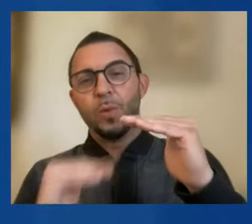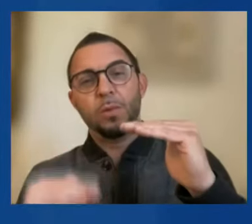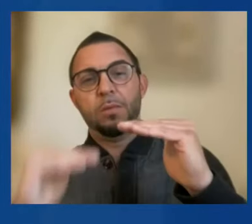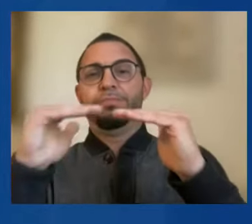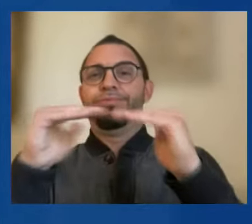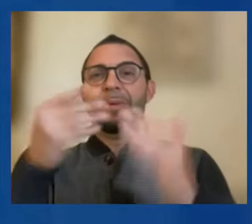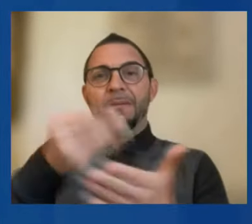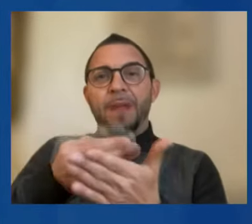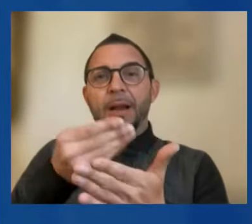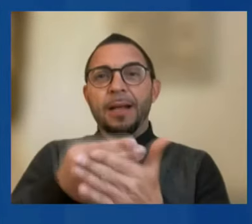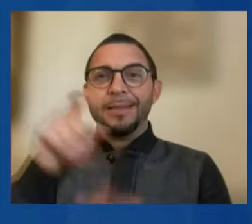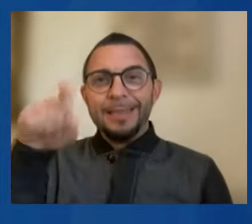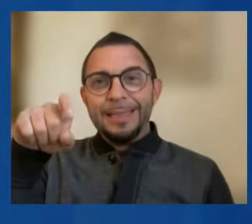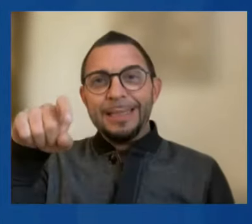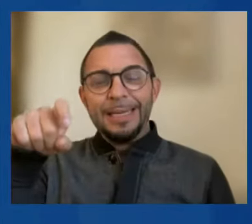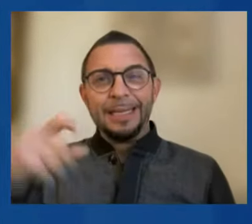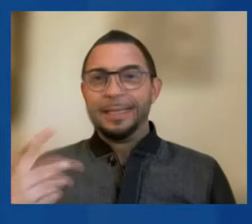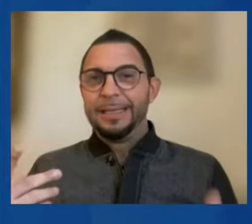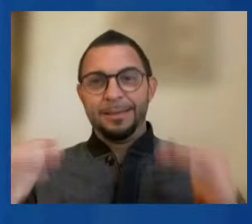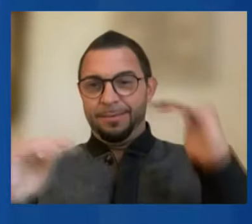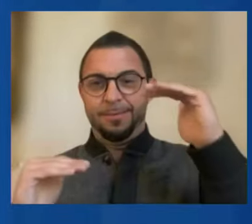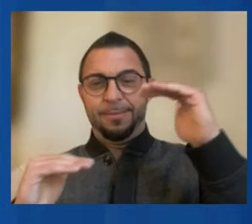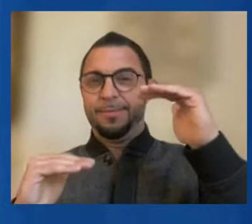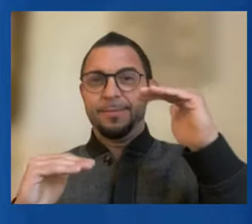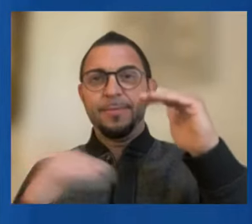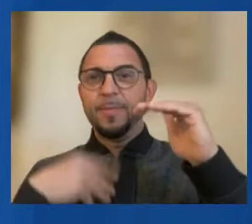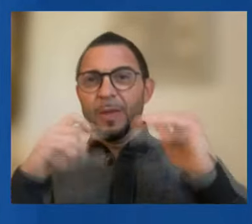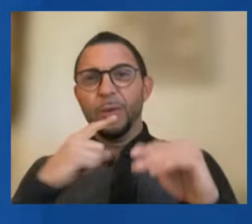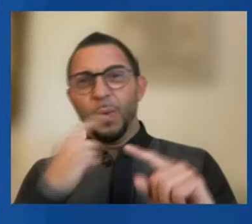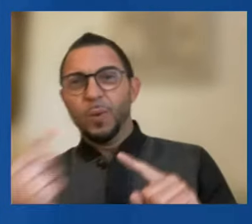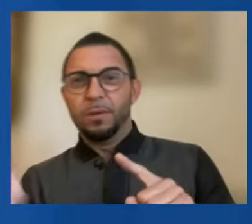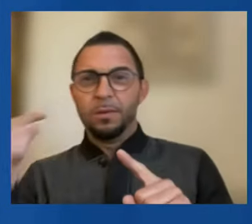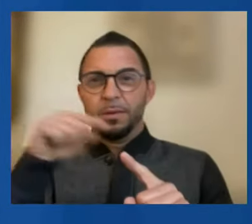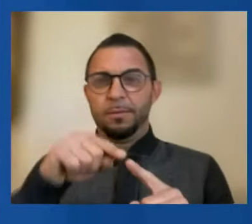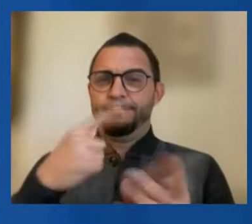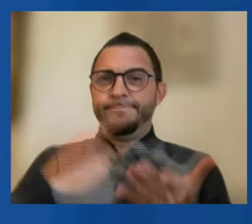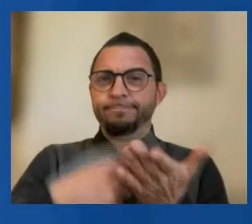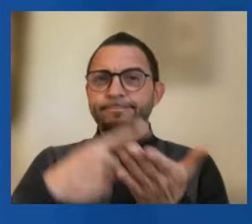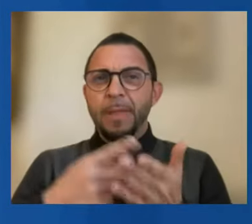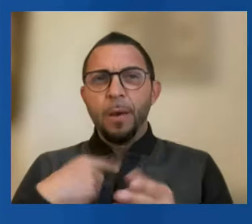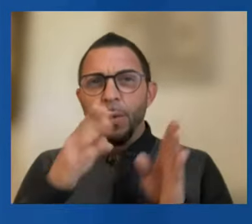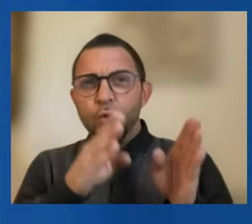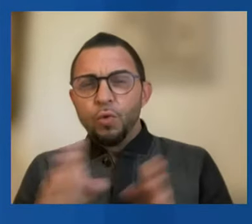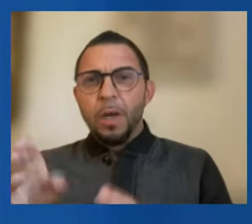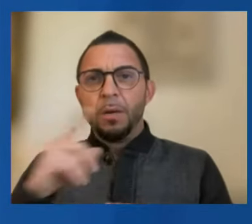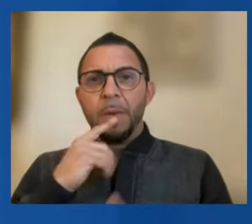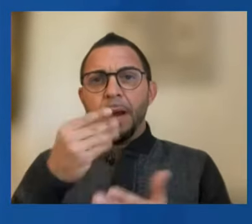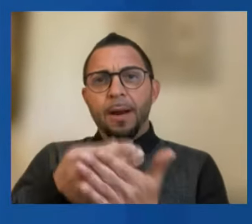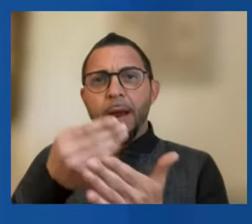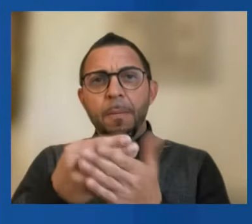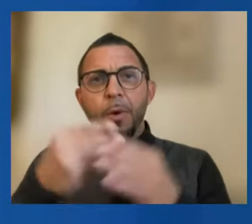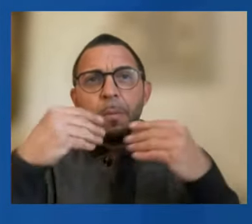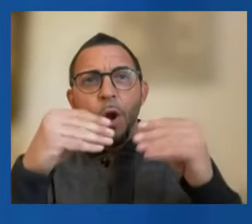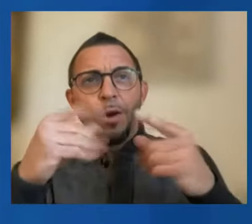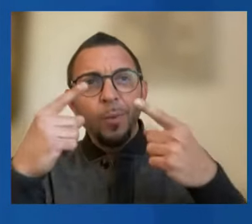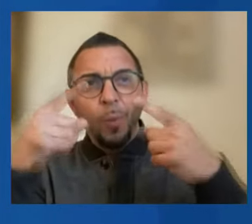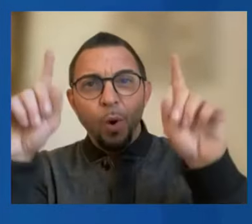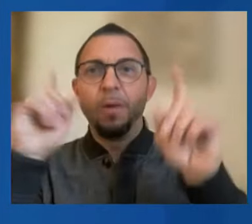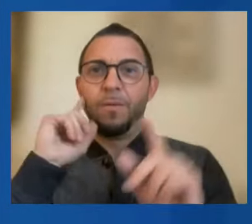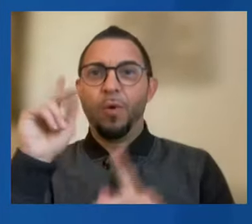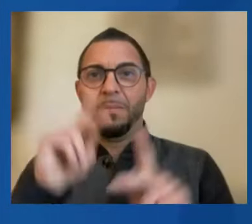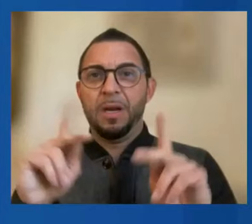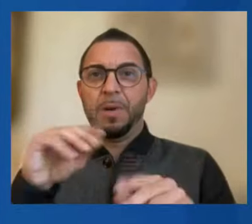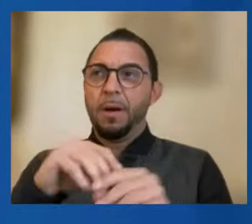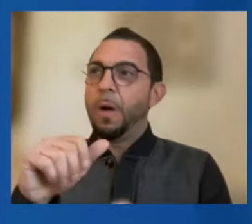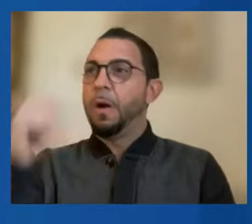So, we also need to revisit our strategies for making capital markets work for people in developing